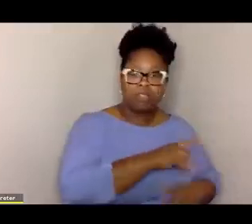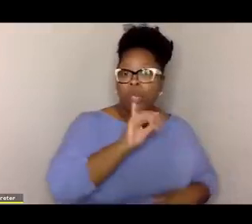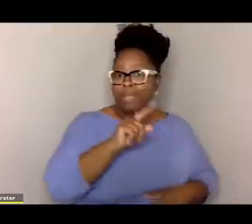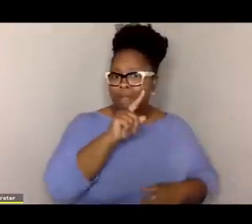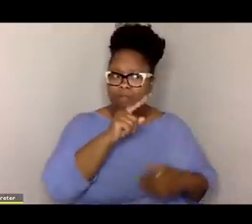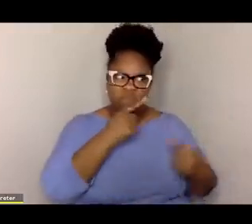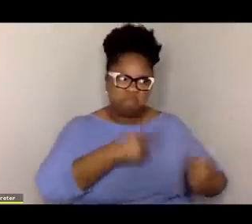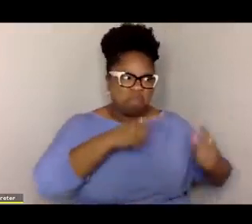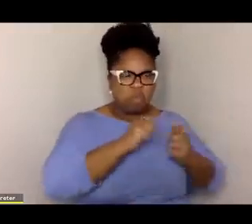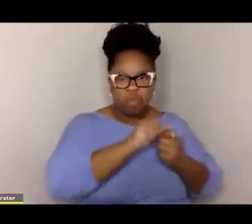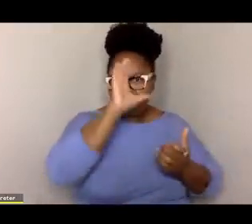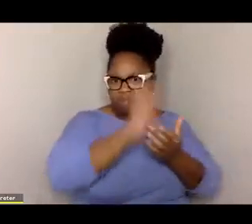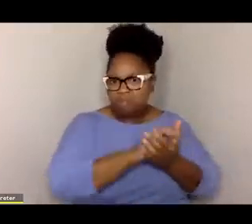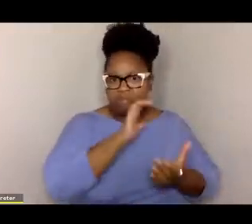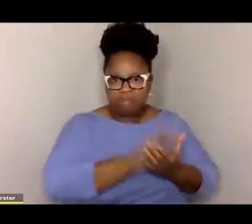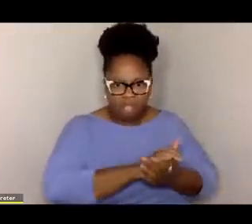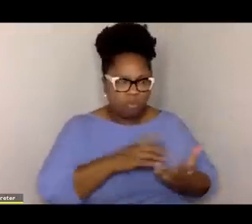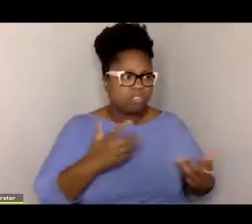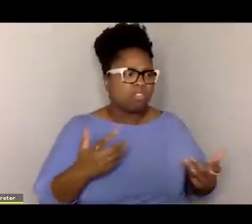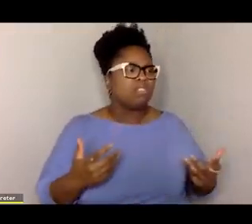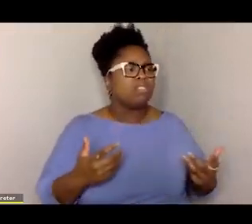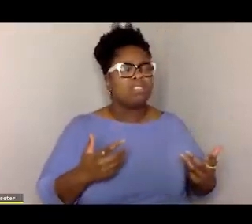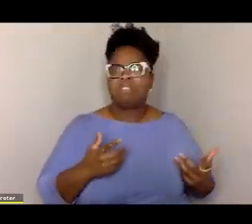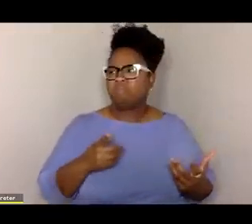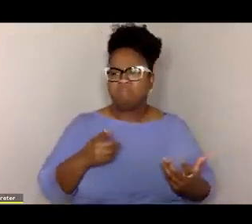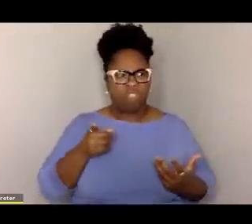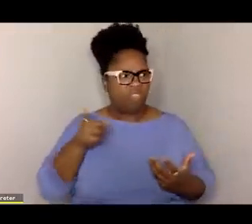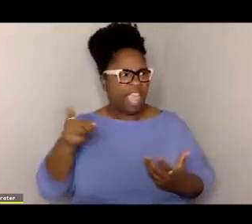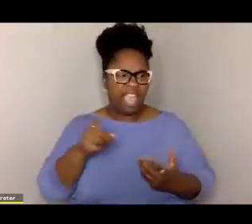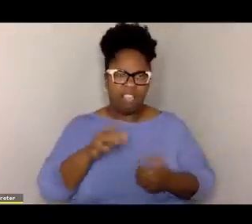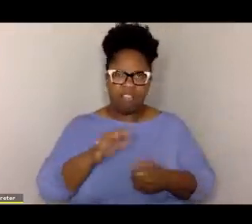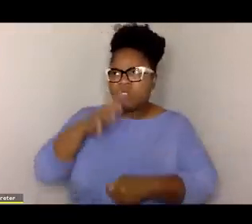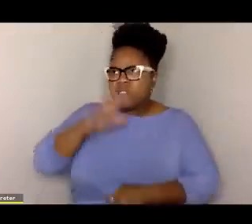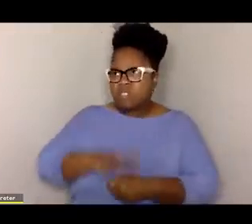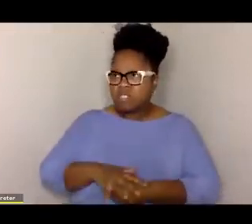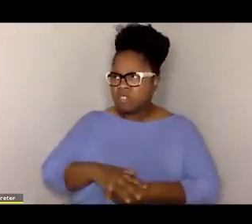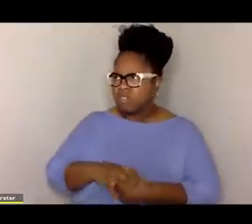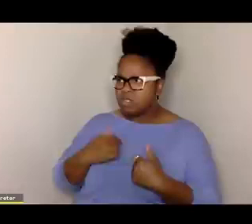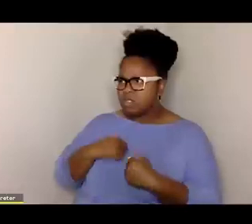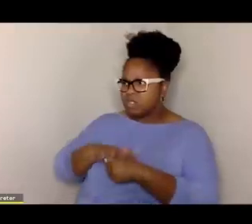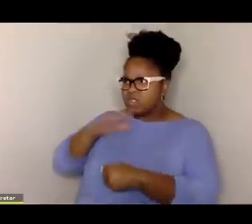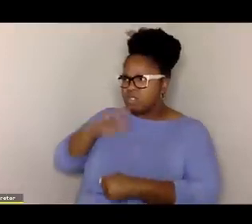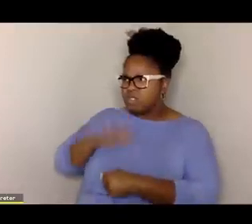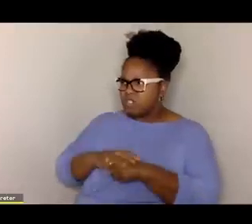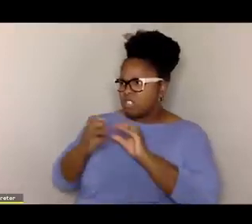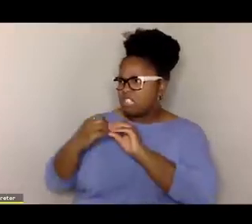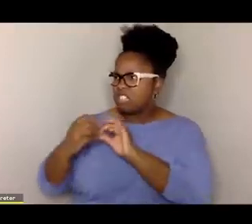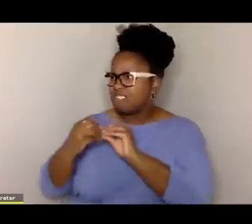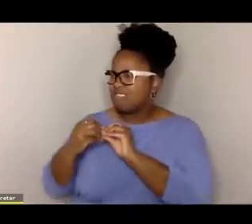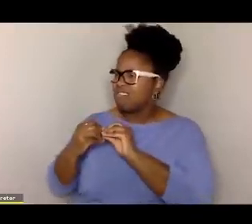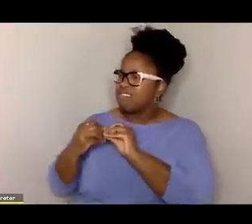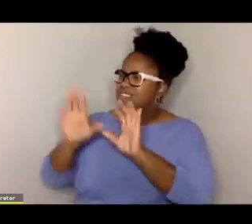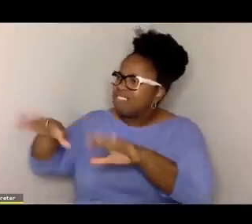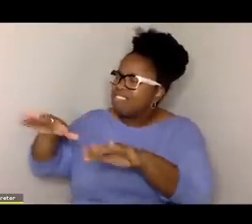argument with your spouse, for example, and they're escalating and you're escalating and you're trying to